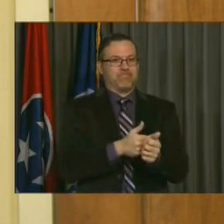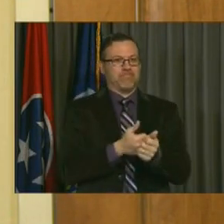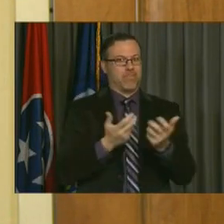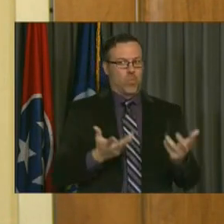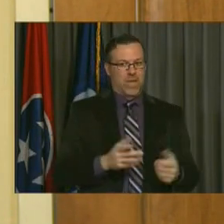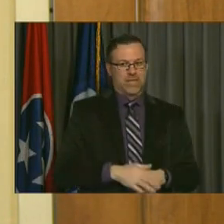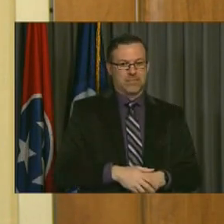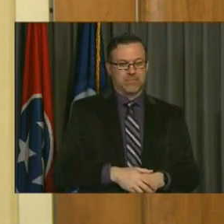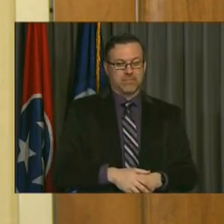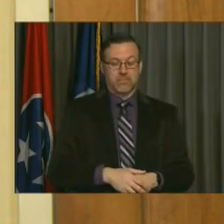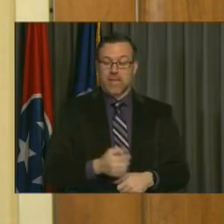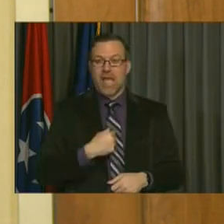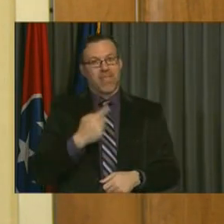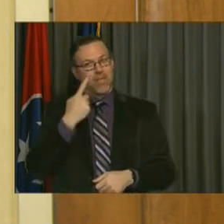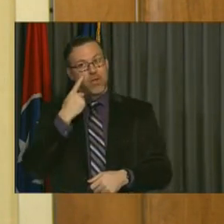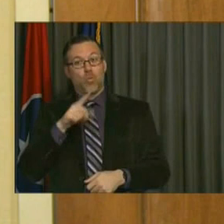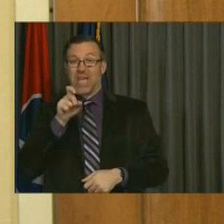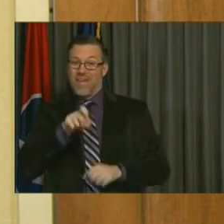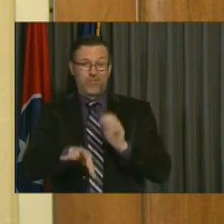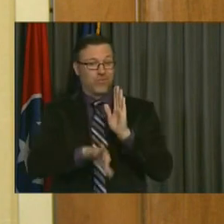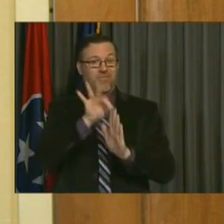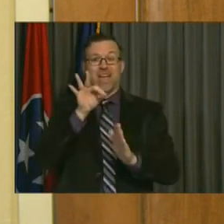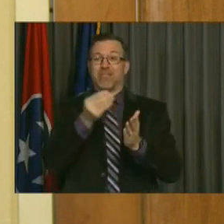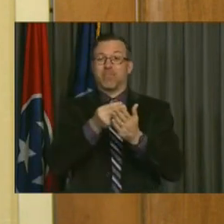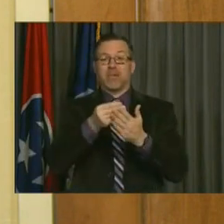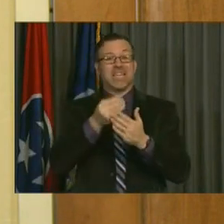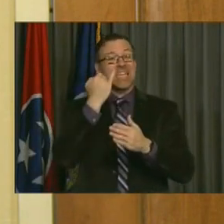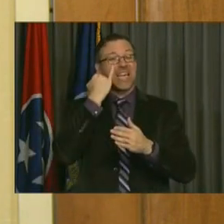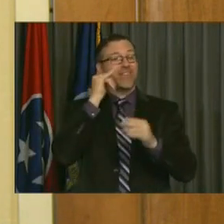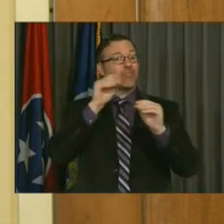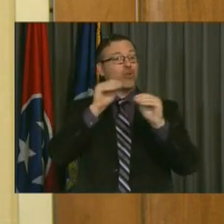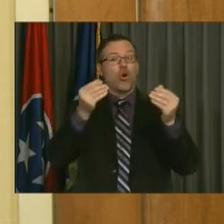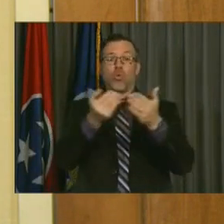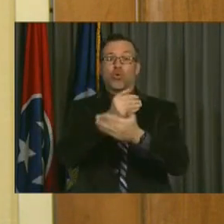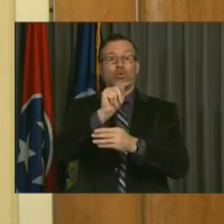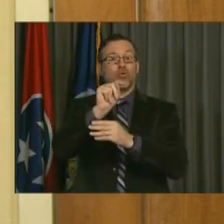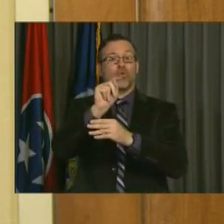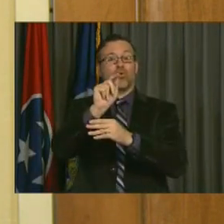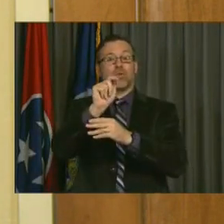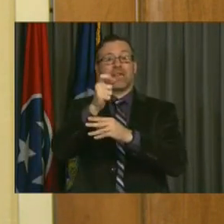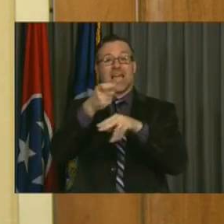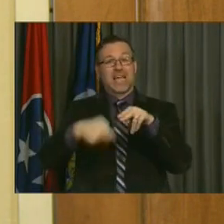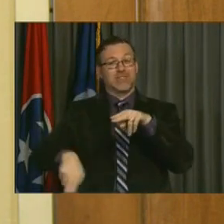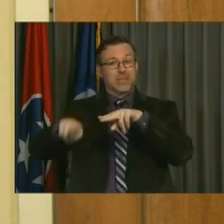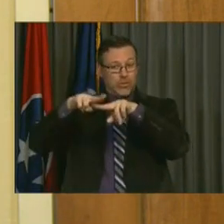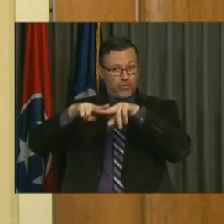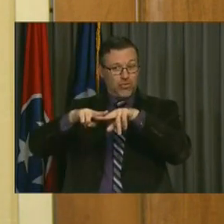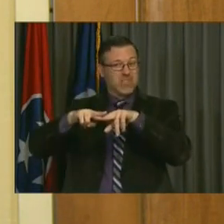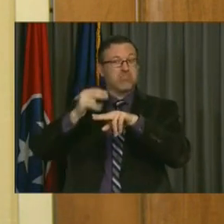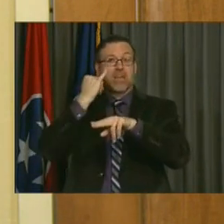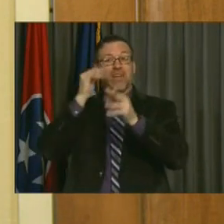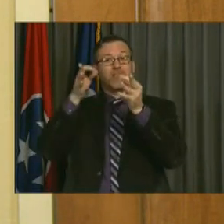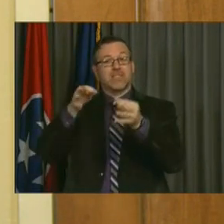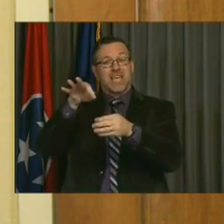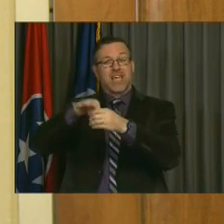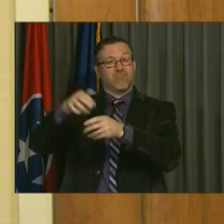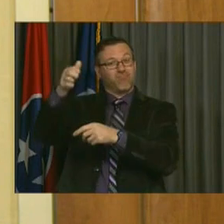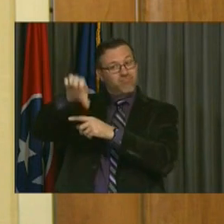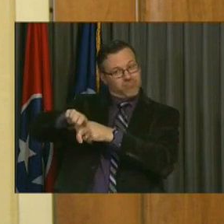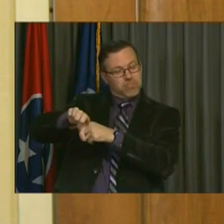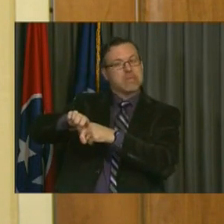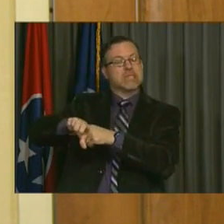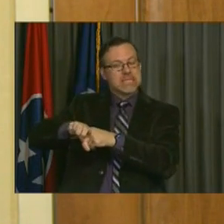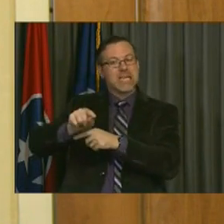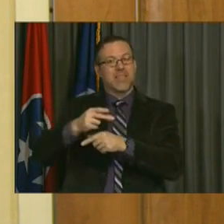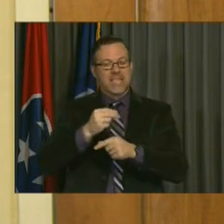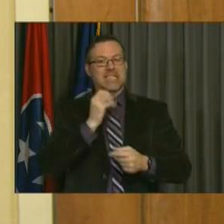really dollar for dollar, we would have to find the money somewhere else in our budget. So if we're unable to bring about a tax rate increase